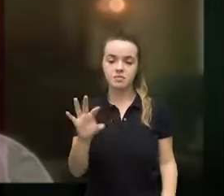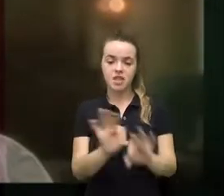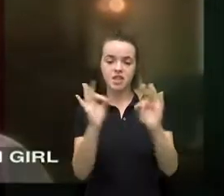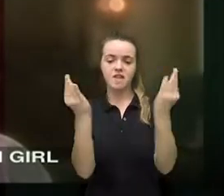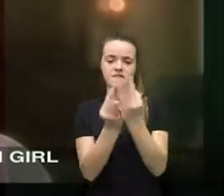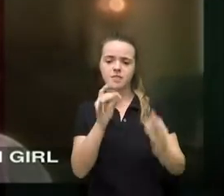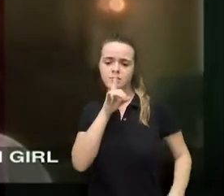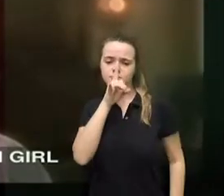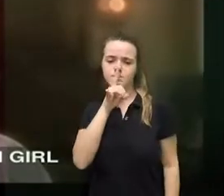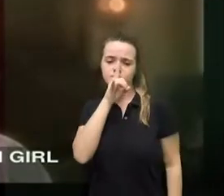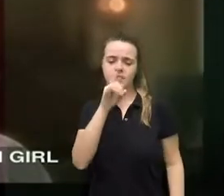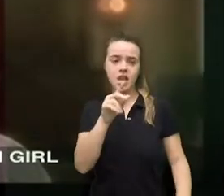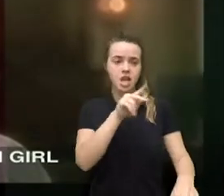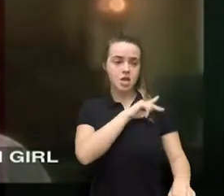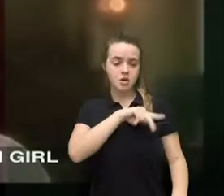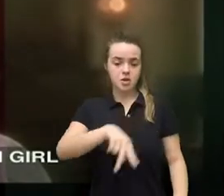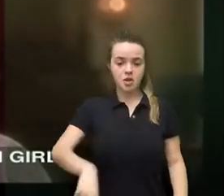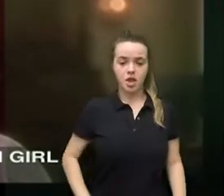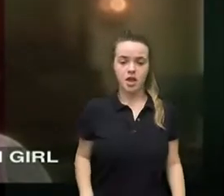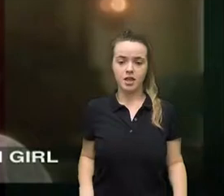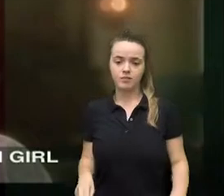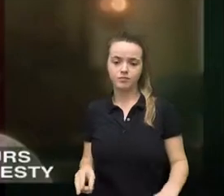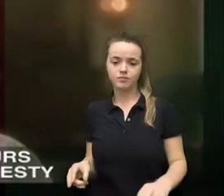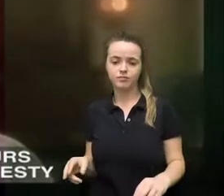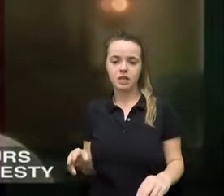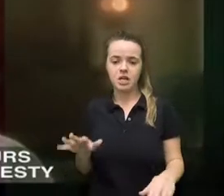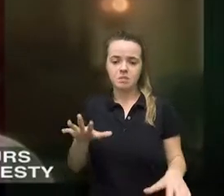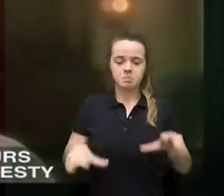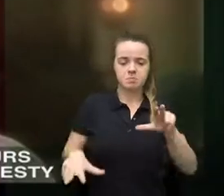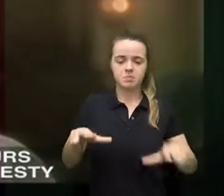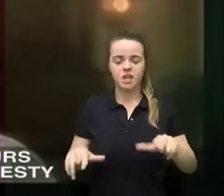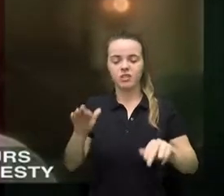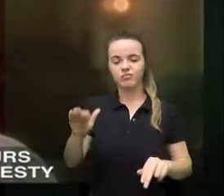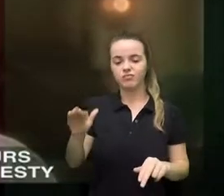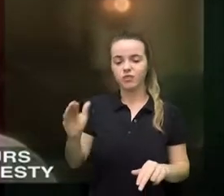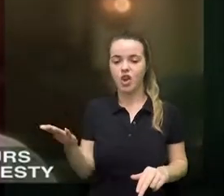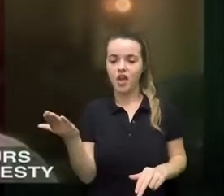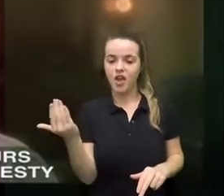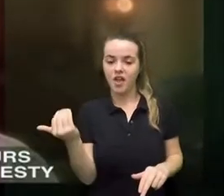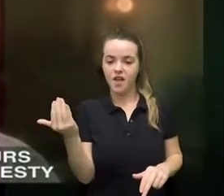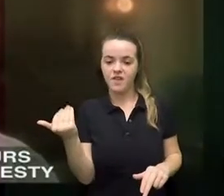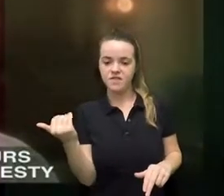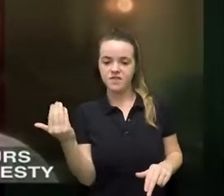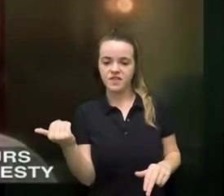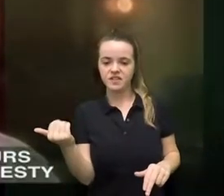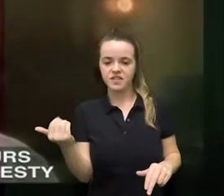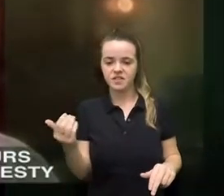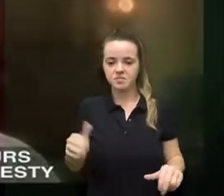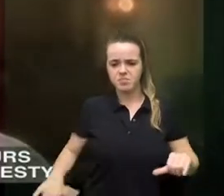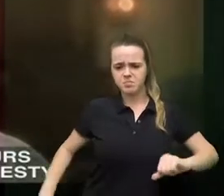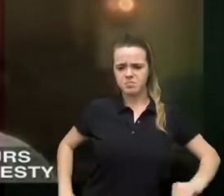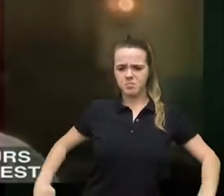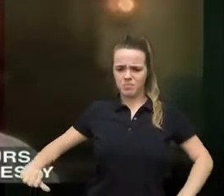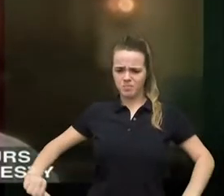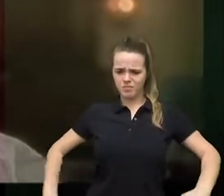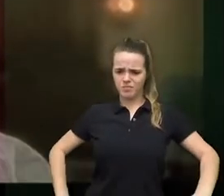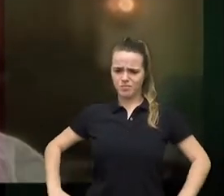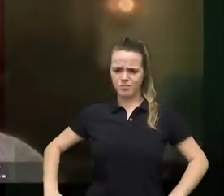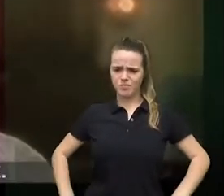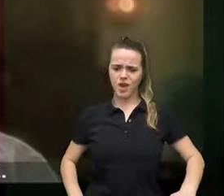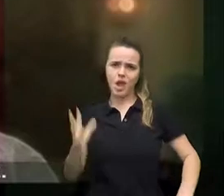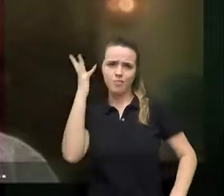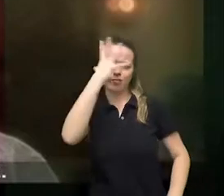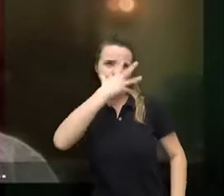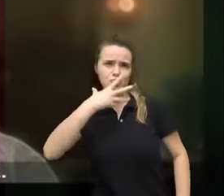of her beauty but your simple American girl is much prettier I stood there for four hours before his gracious